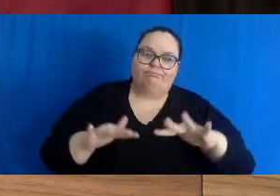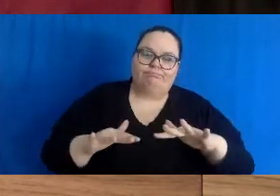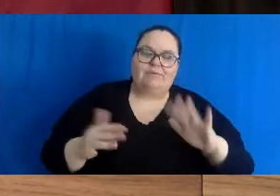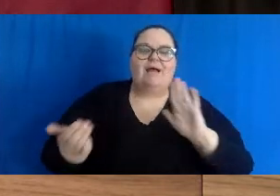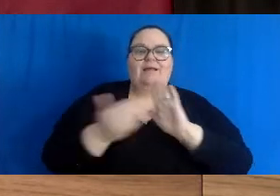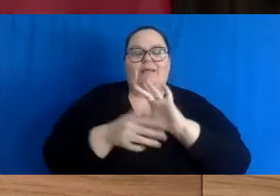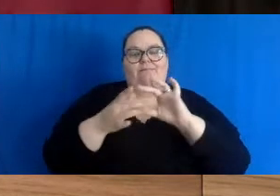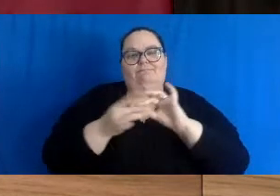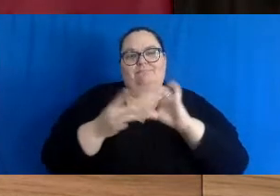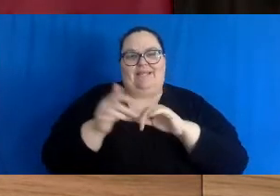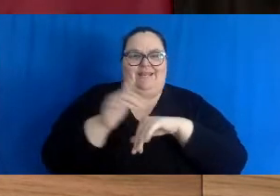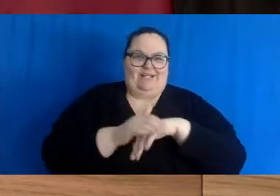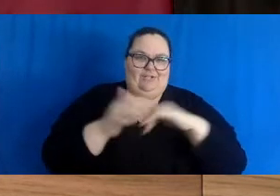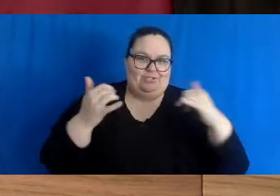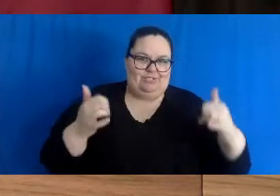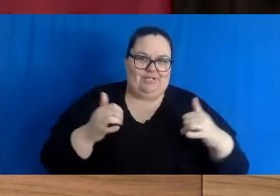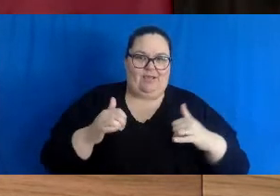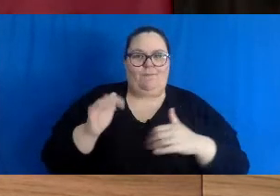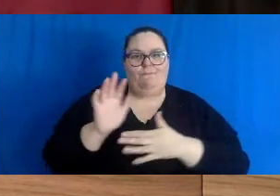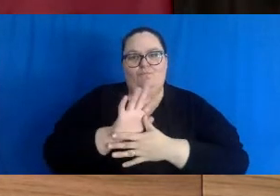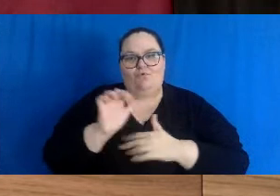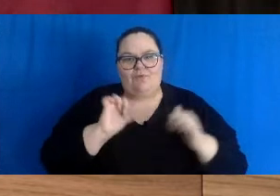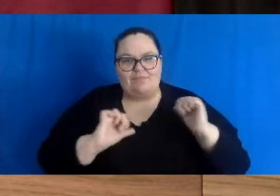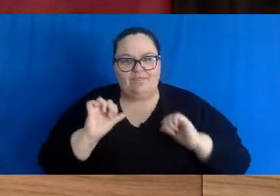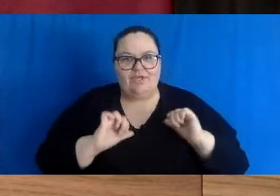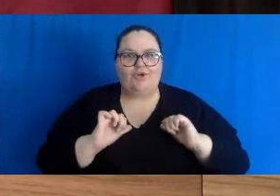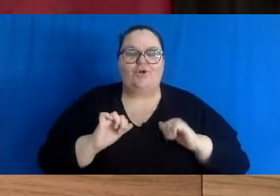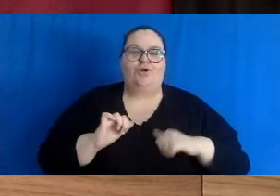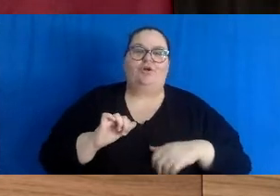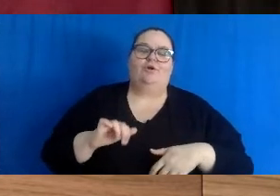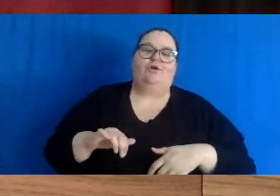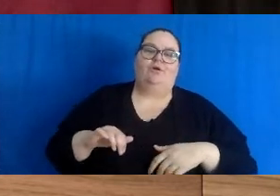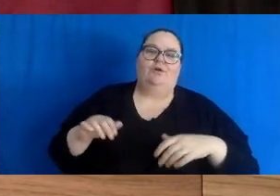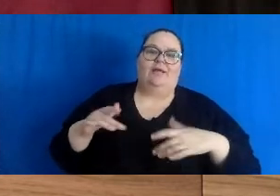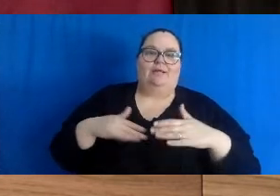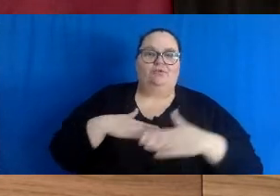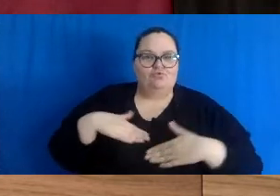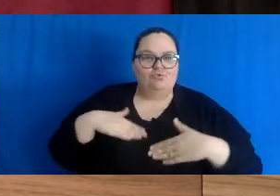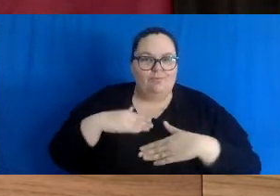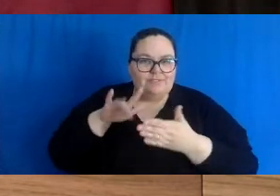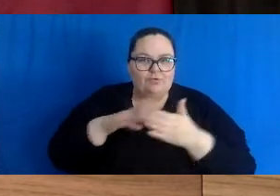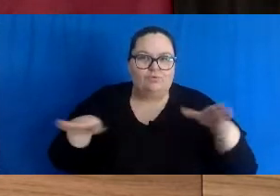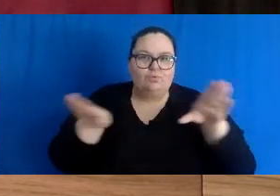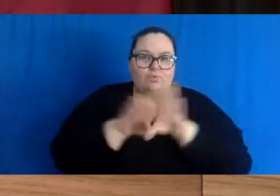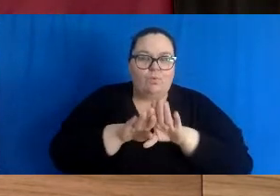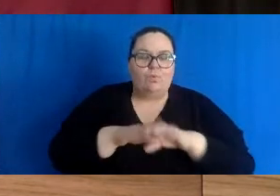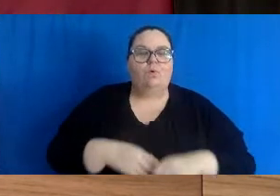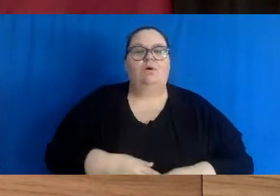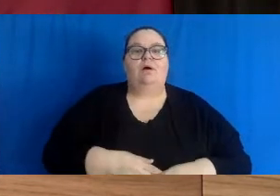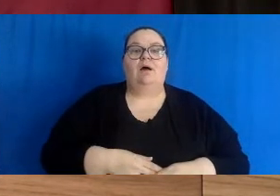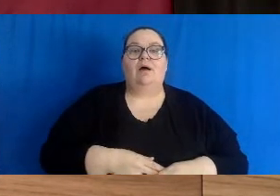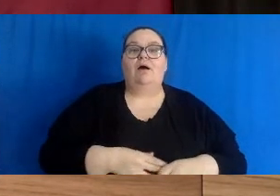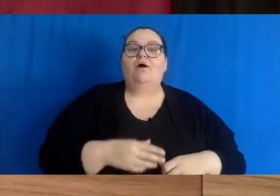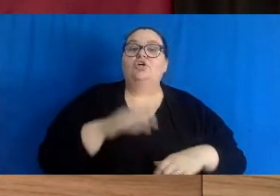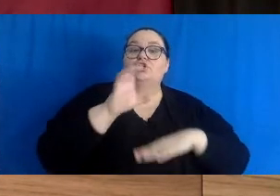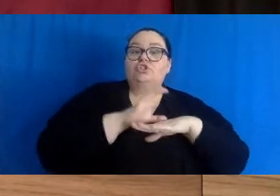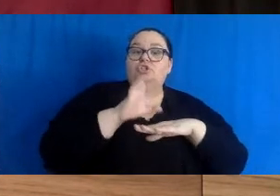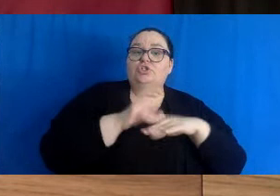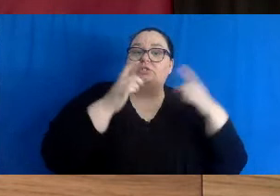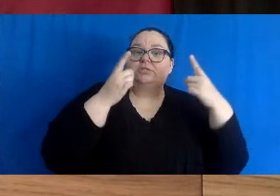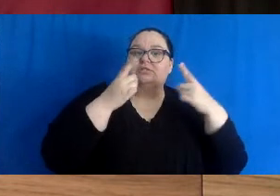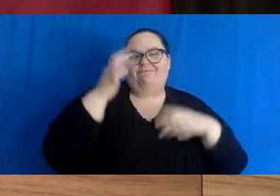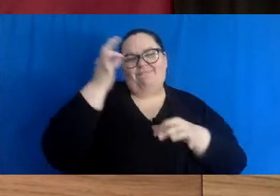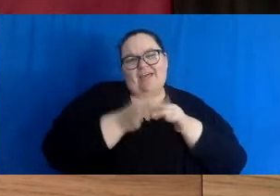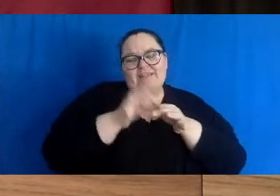other entertainment centers. Faith-based gatherings may only take place outdoors or with in-car